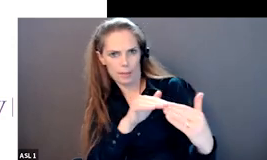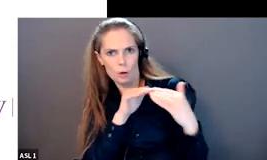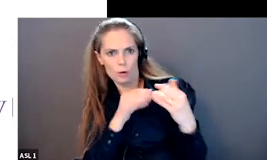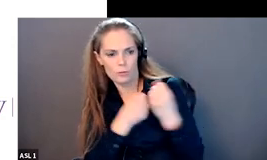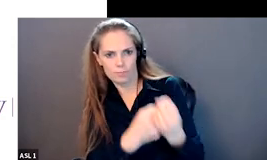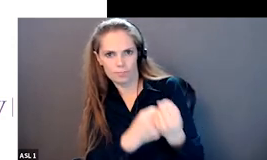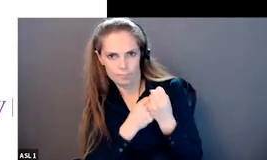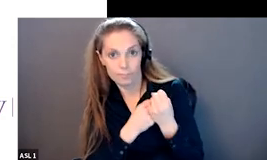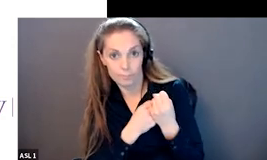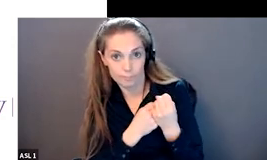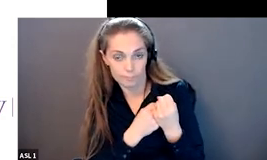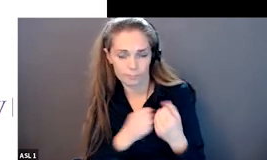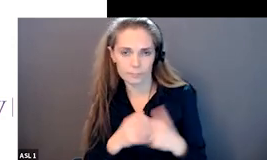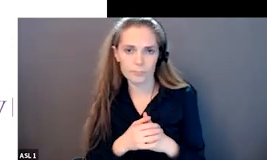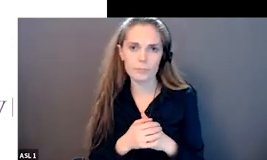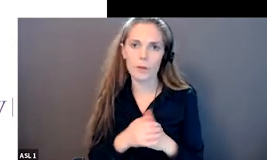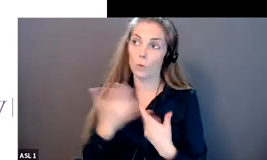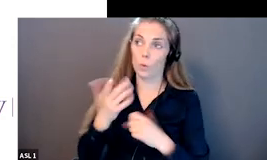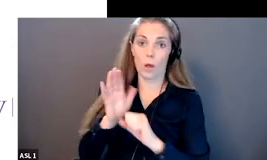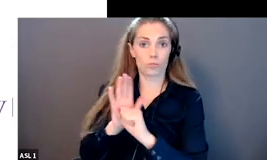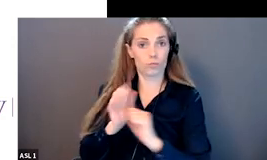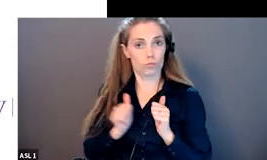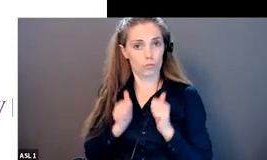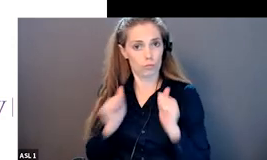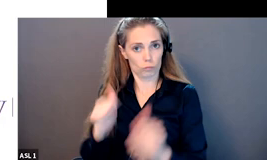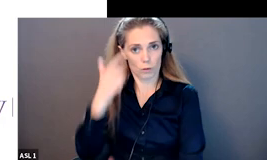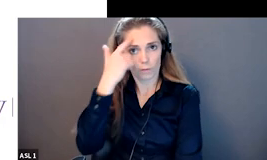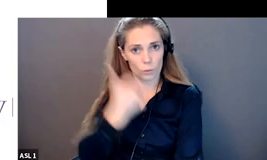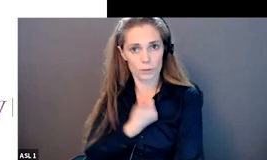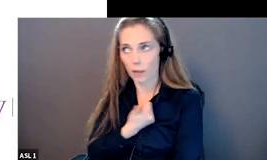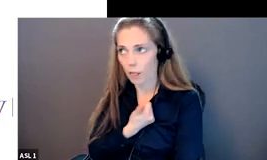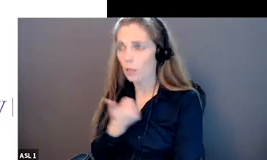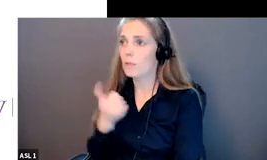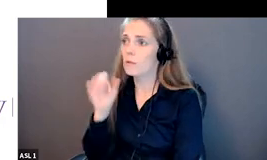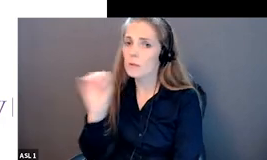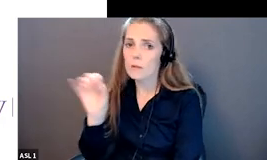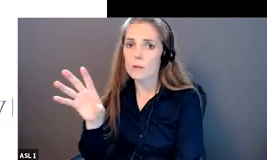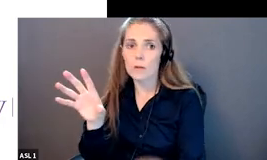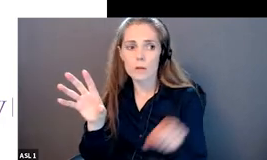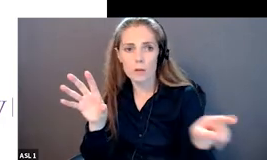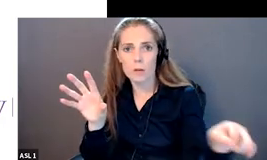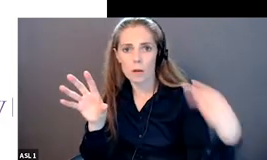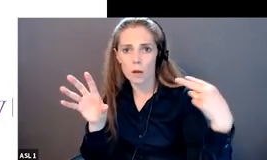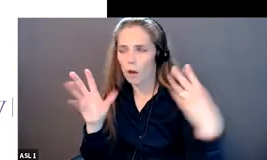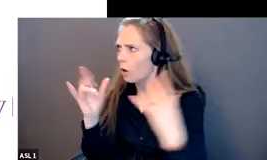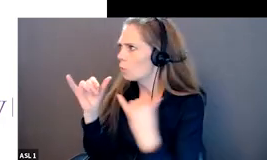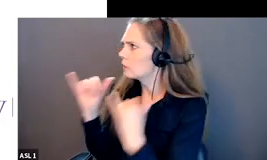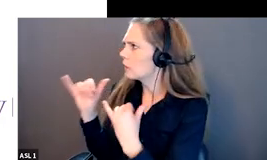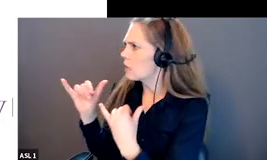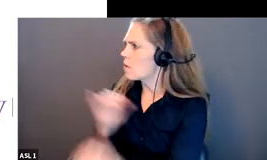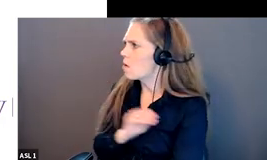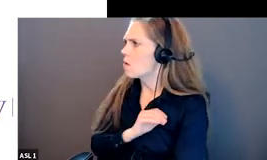the end by advocating for ourselves and offering peer support we will be advocating for the whole